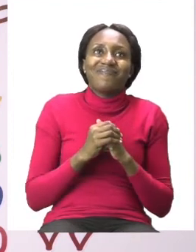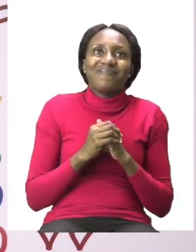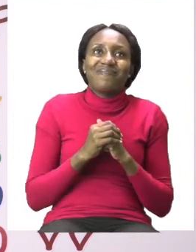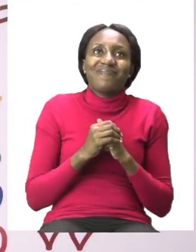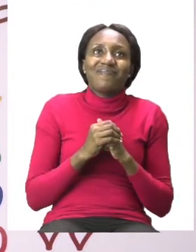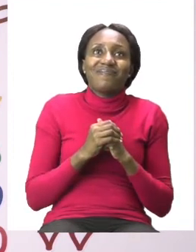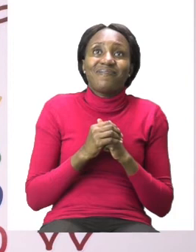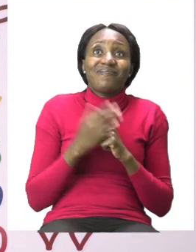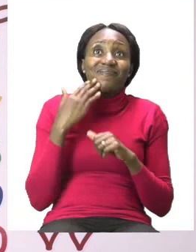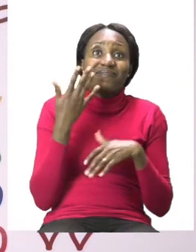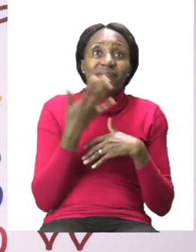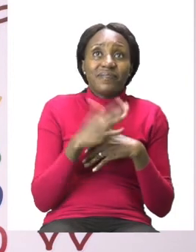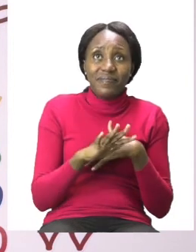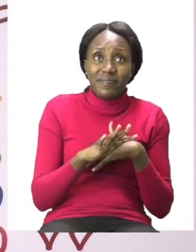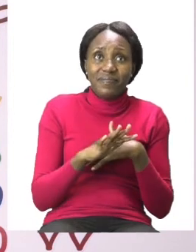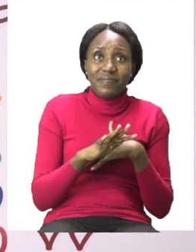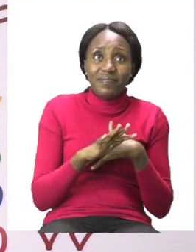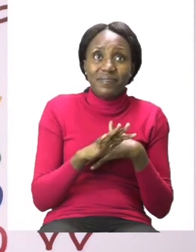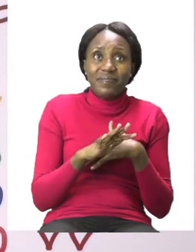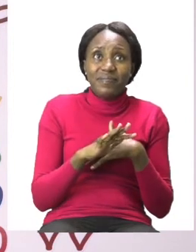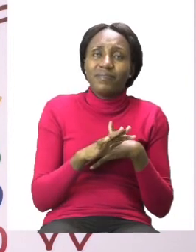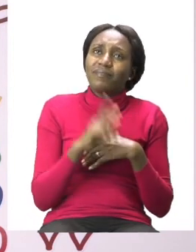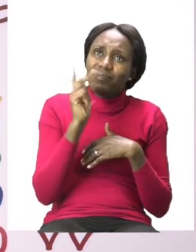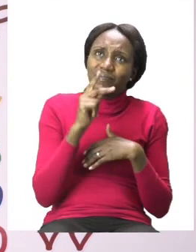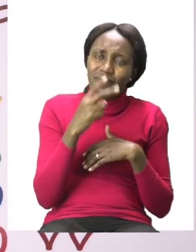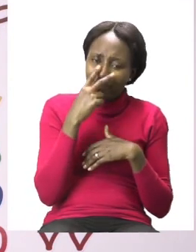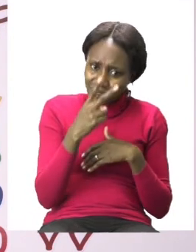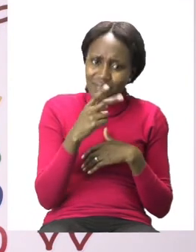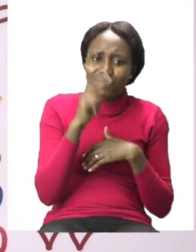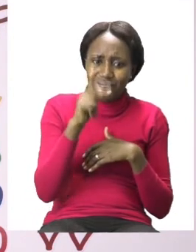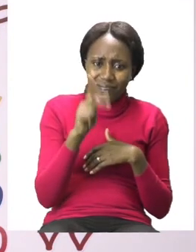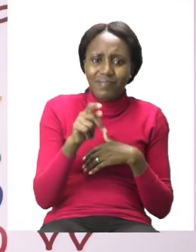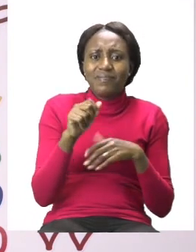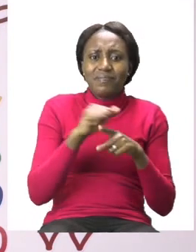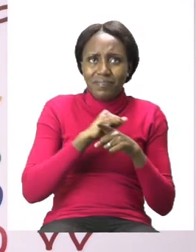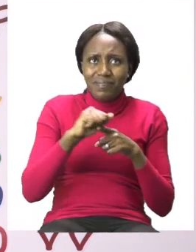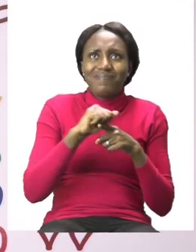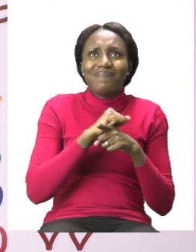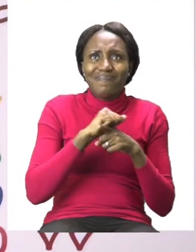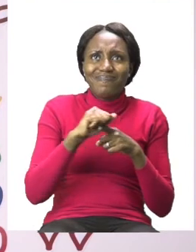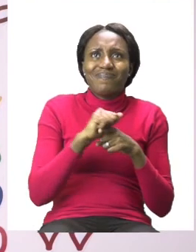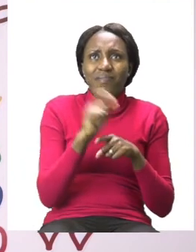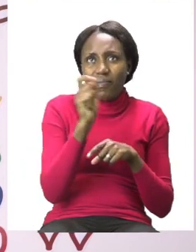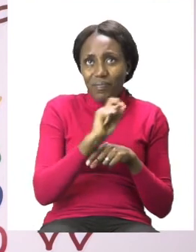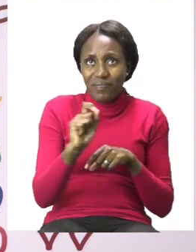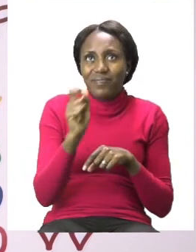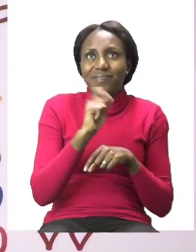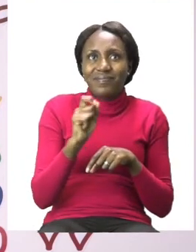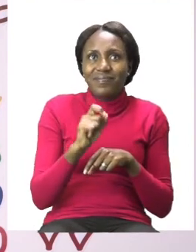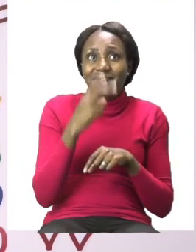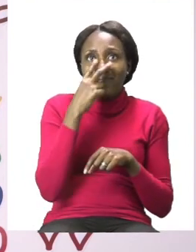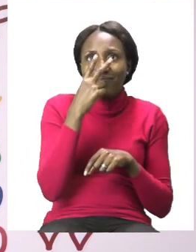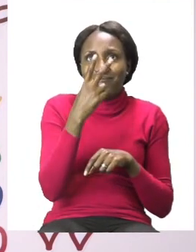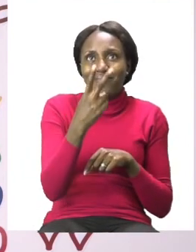And when you're done, please go back and try them again. Practice, practice, practice. I will see you